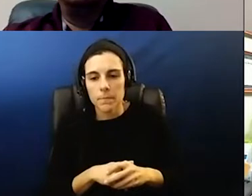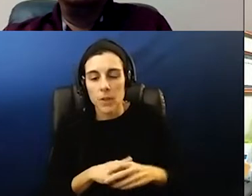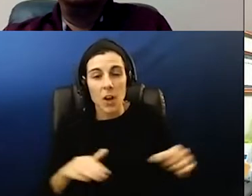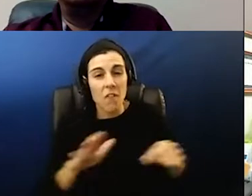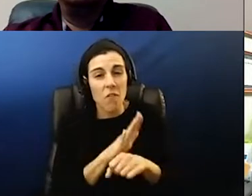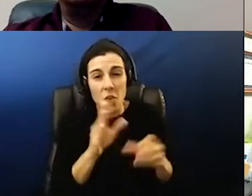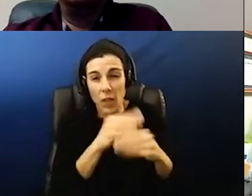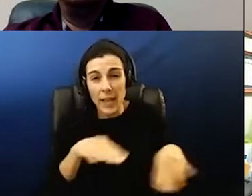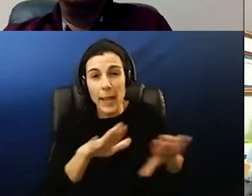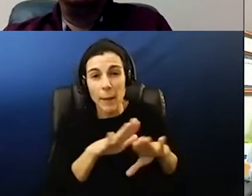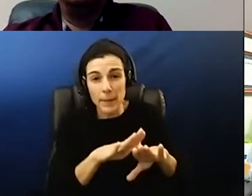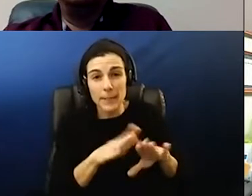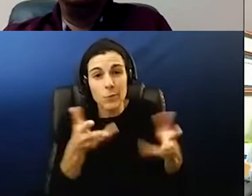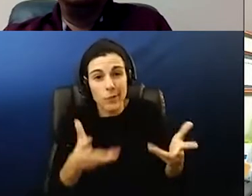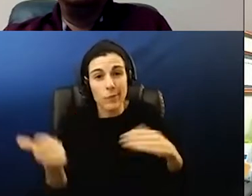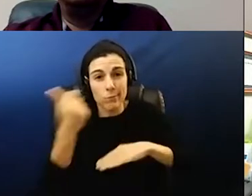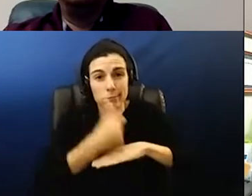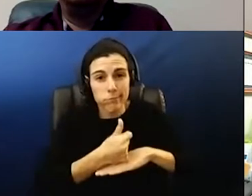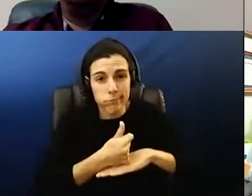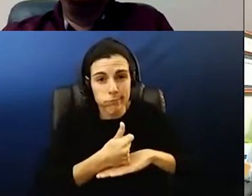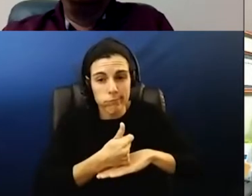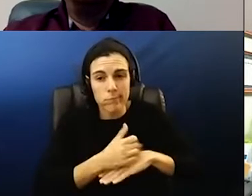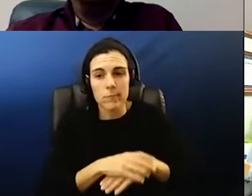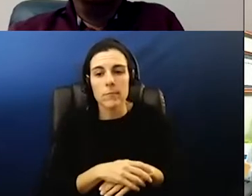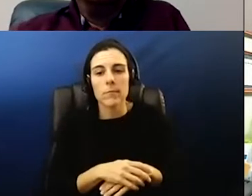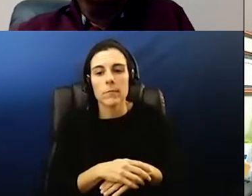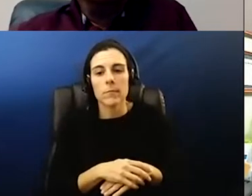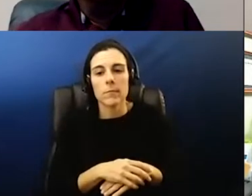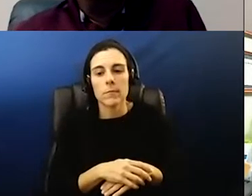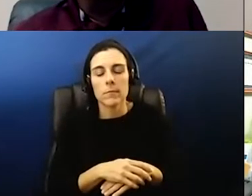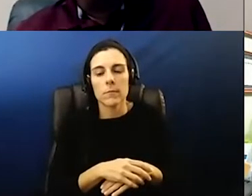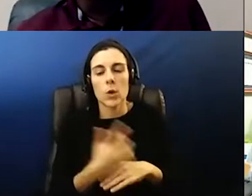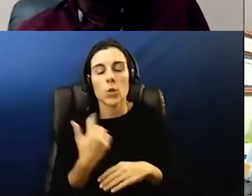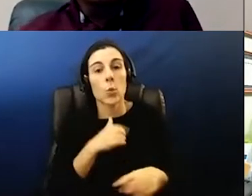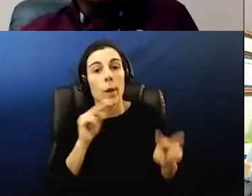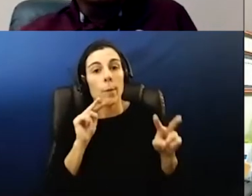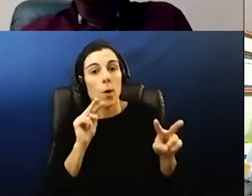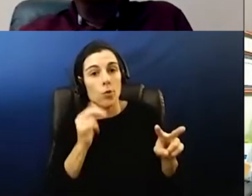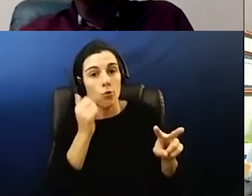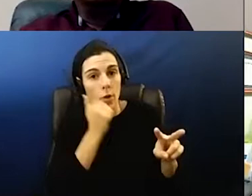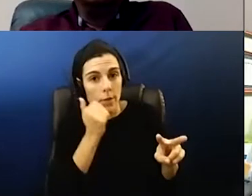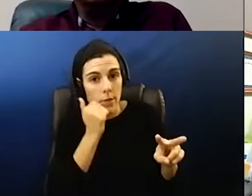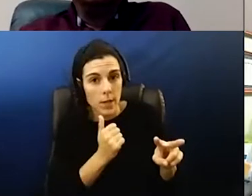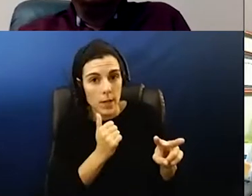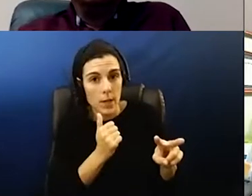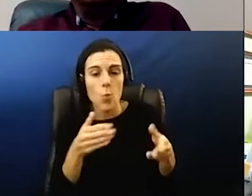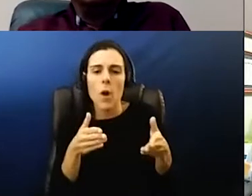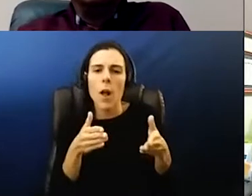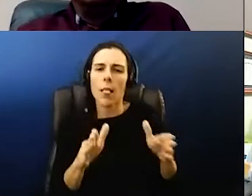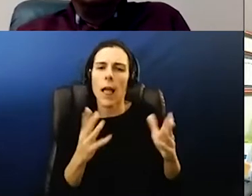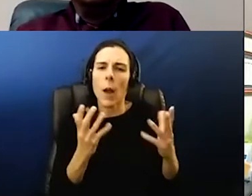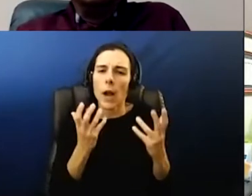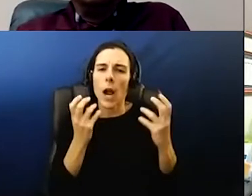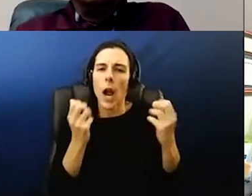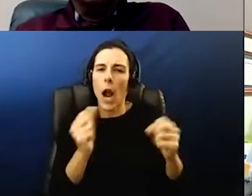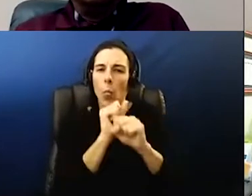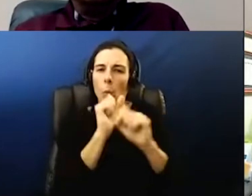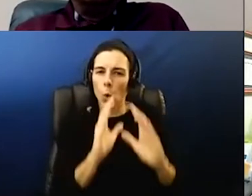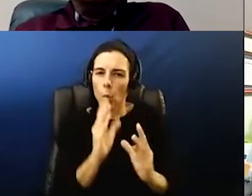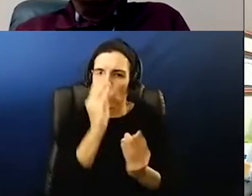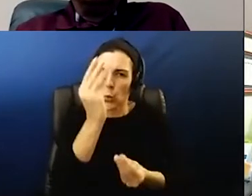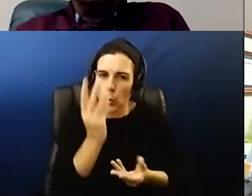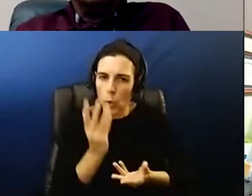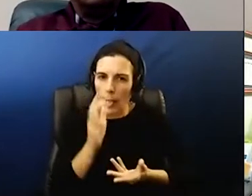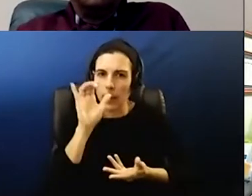which we've done before so we monitor that on a daily basis and rely on our health authorities to to tell us this school